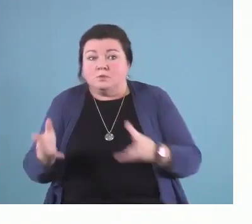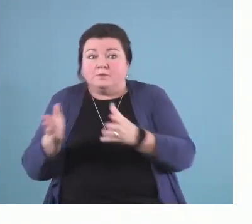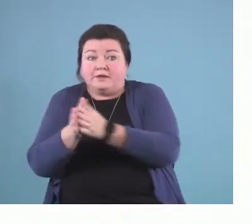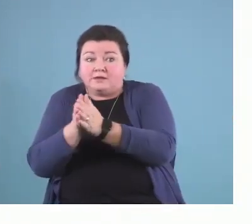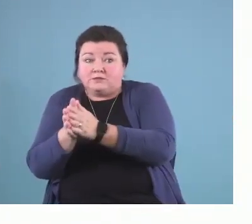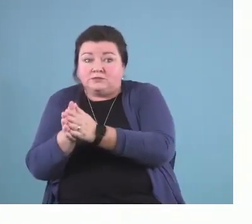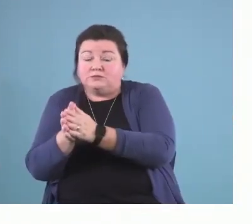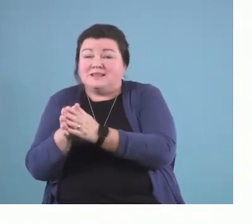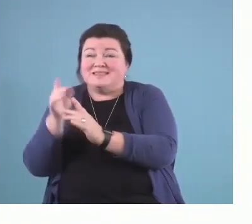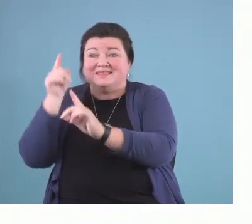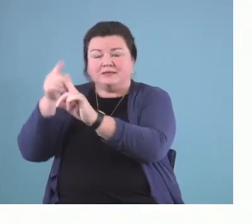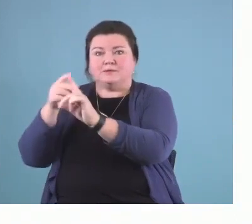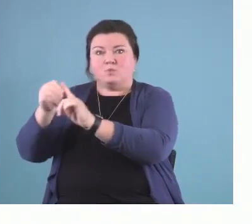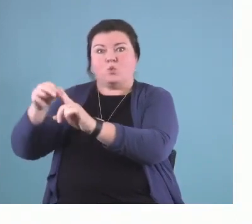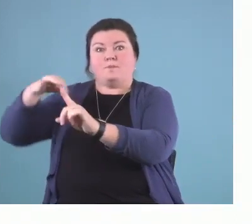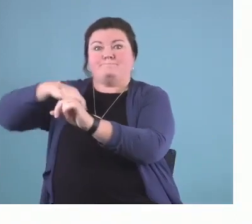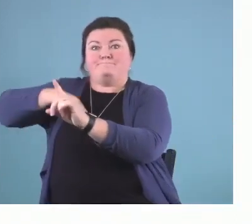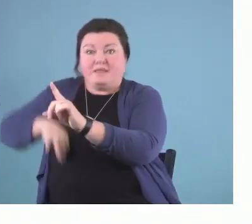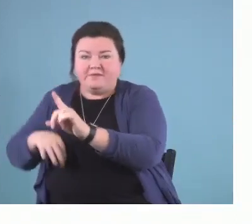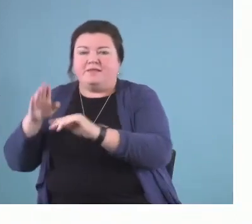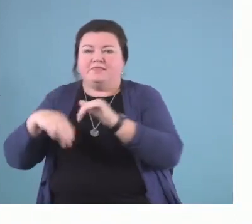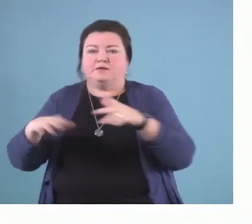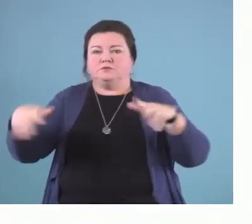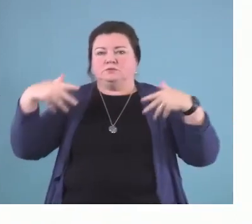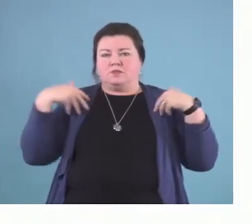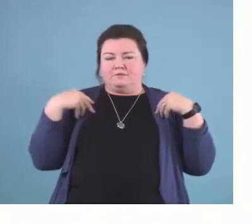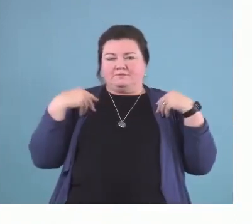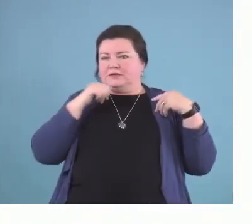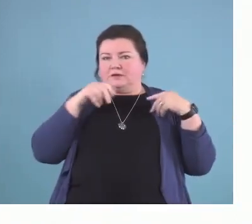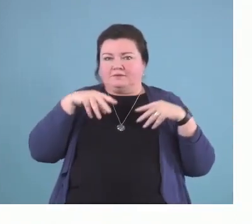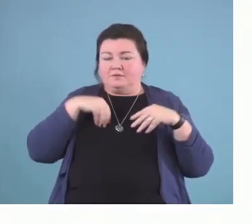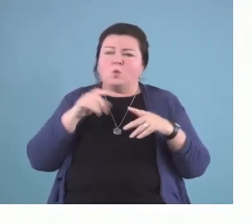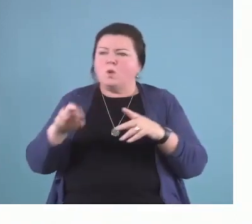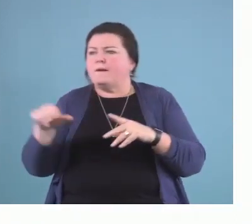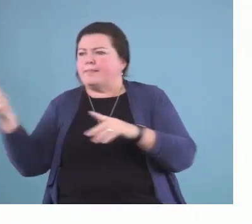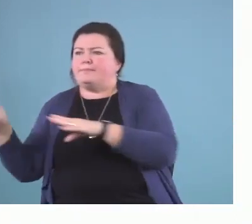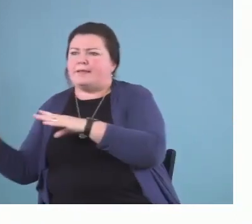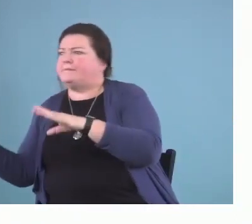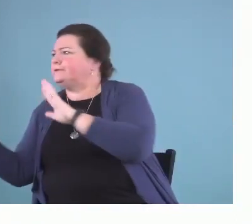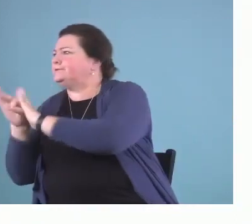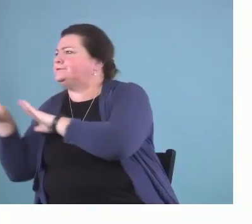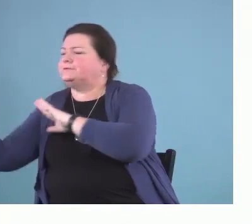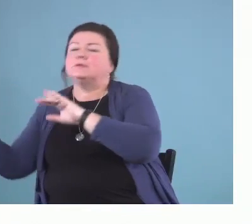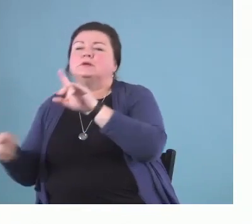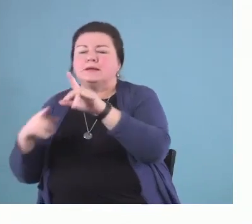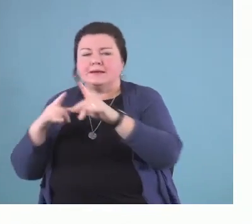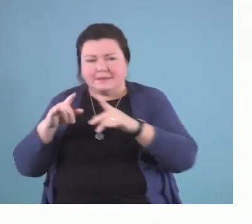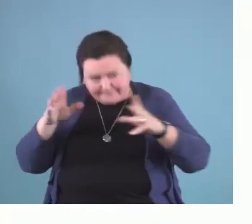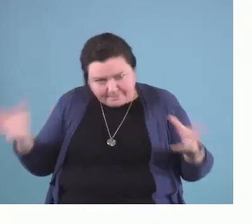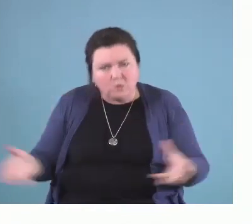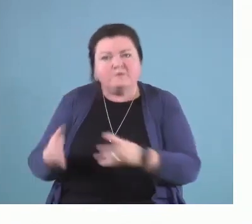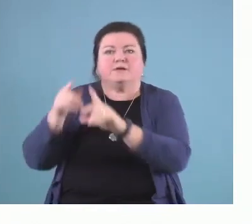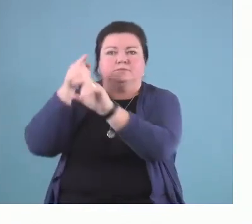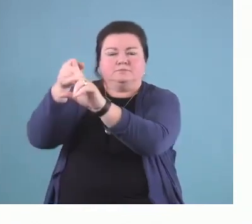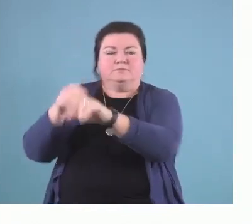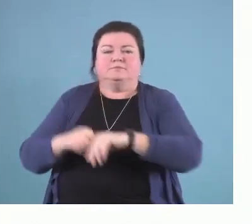to do it or to engage in a competing behavior. If people are to be motivated, then they need to believe that